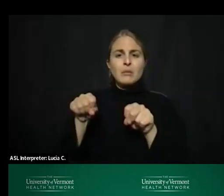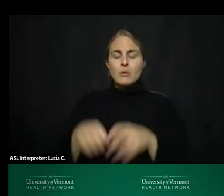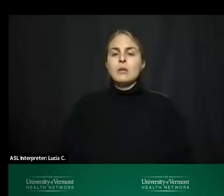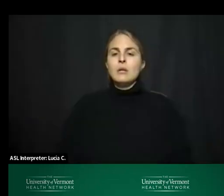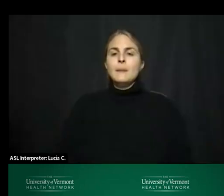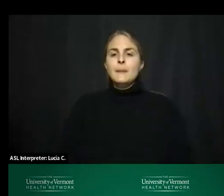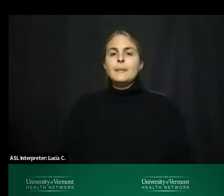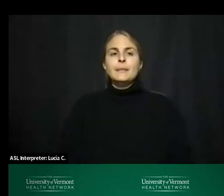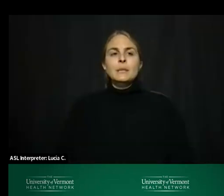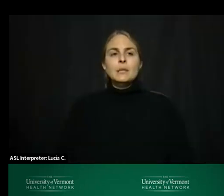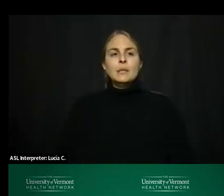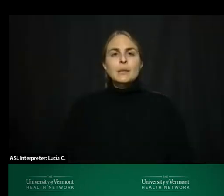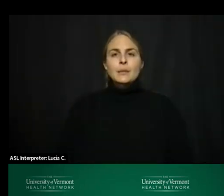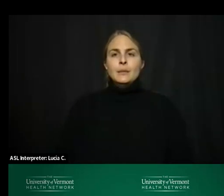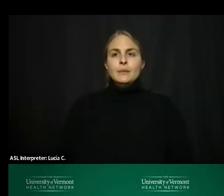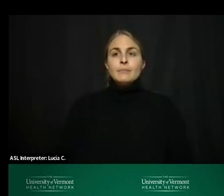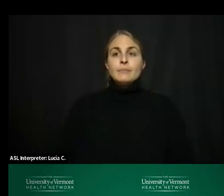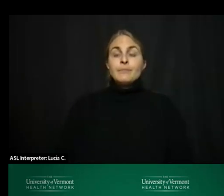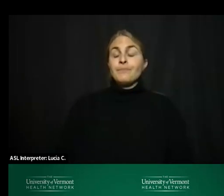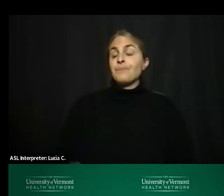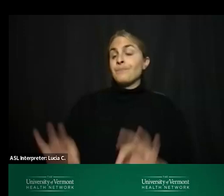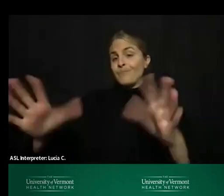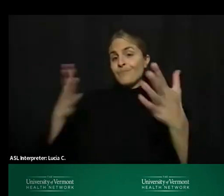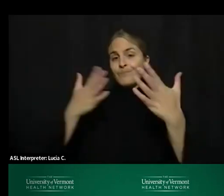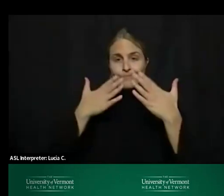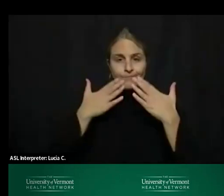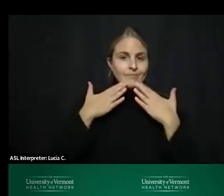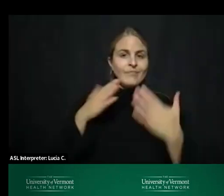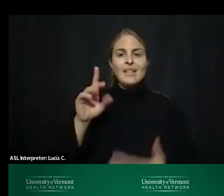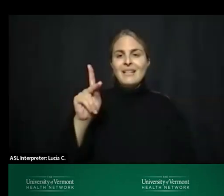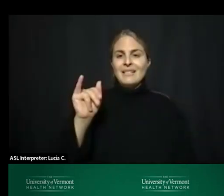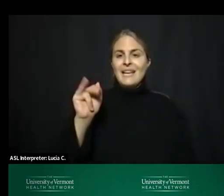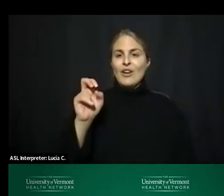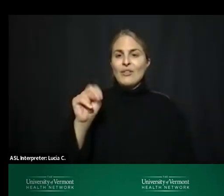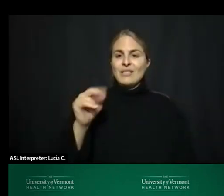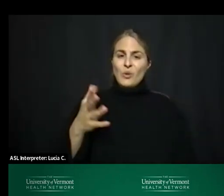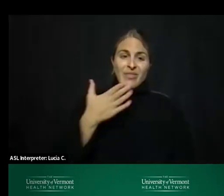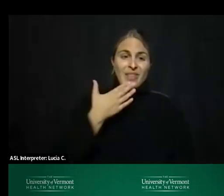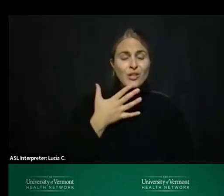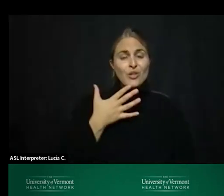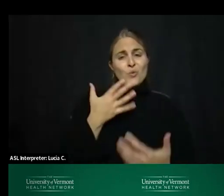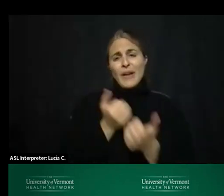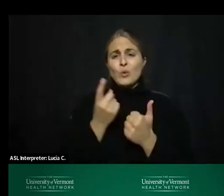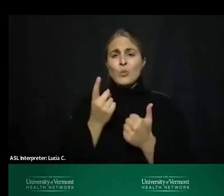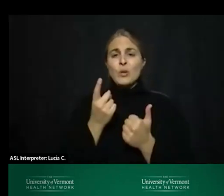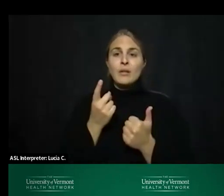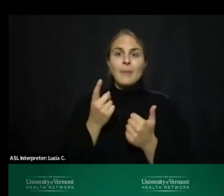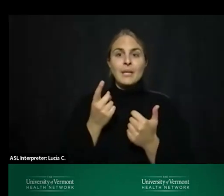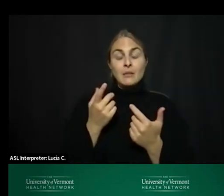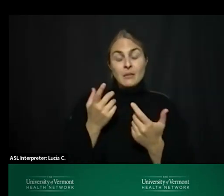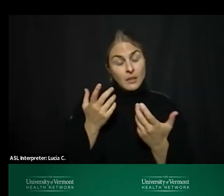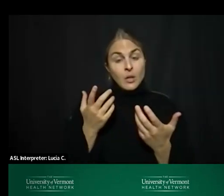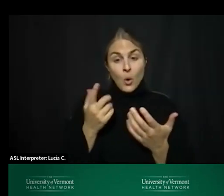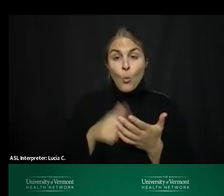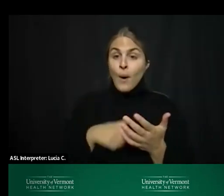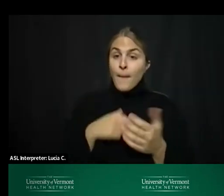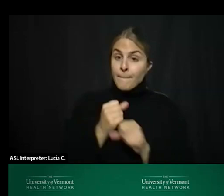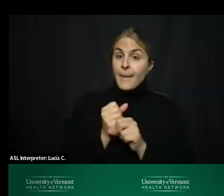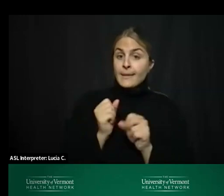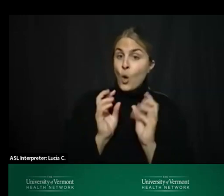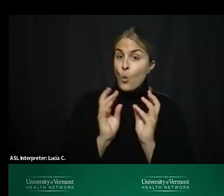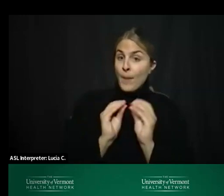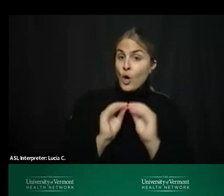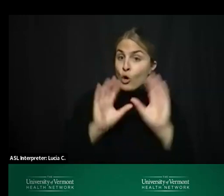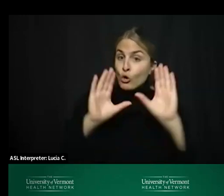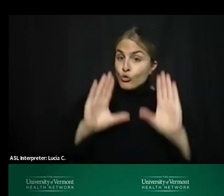okay um well thank you all like what makes for a good webinar are really good questions from the group as well